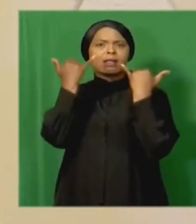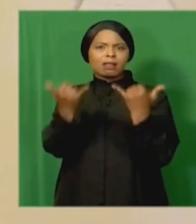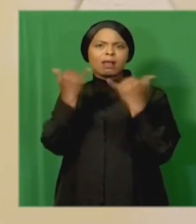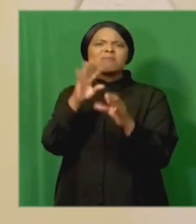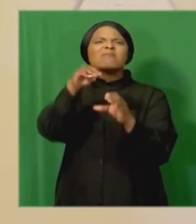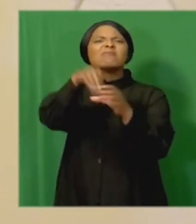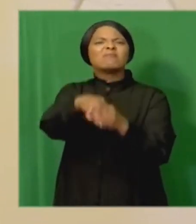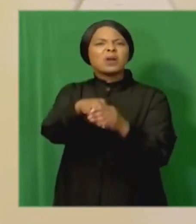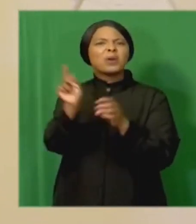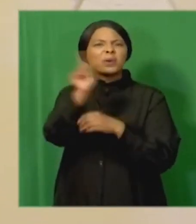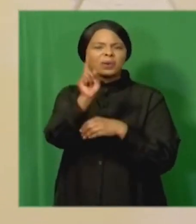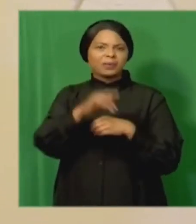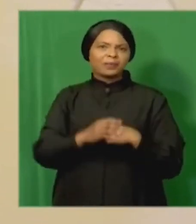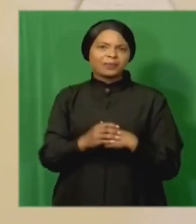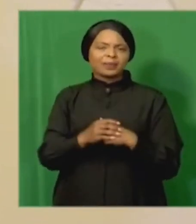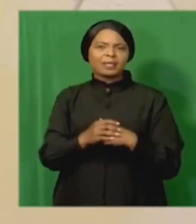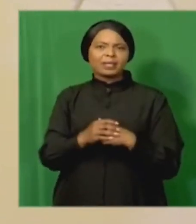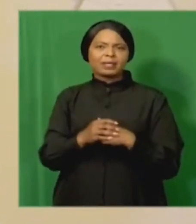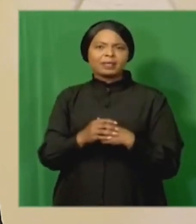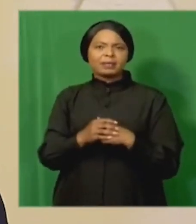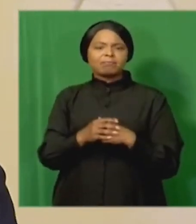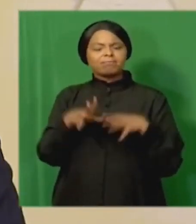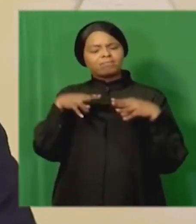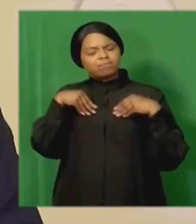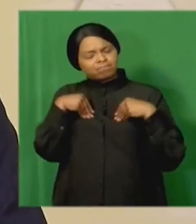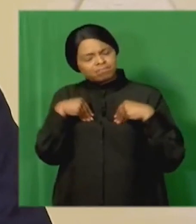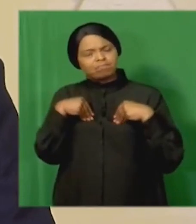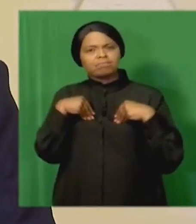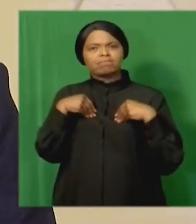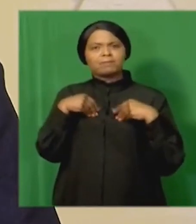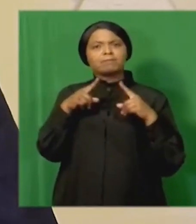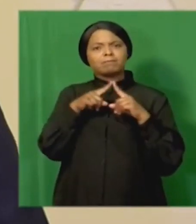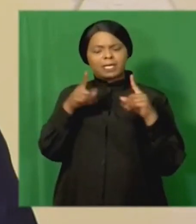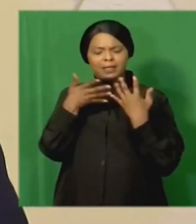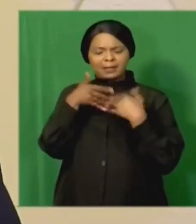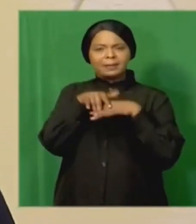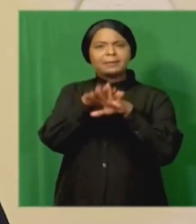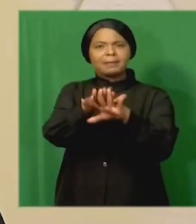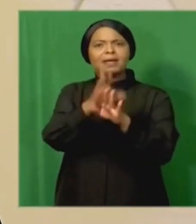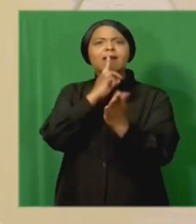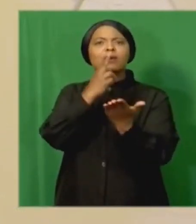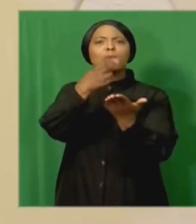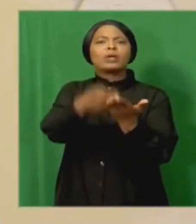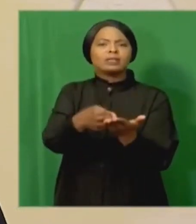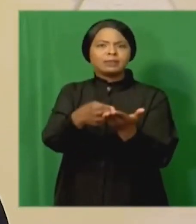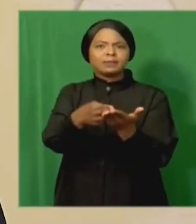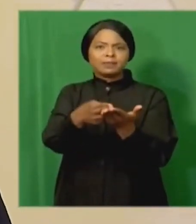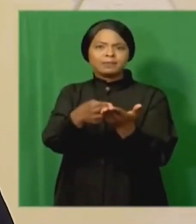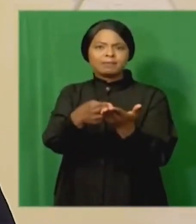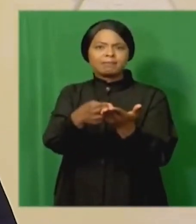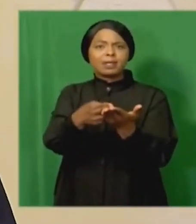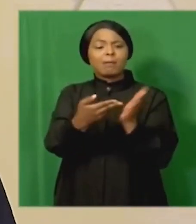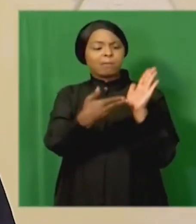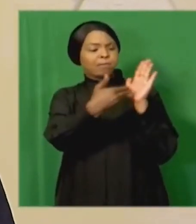include the acceptance and implementation of a recommendation as set out